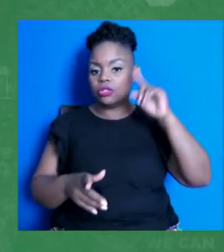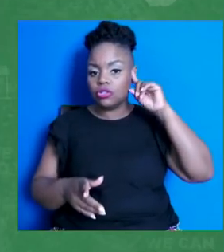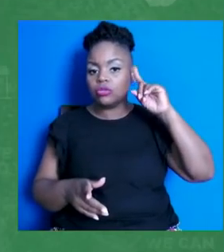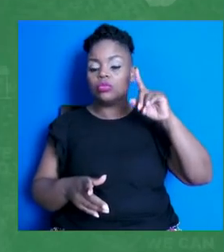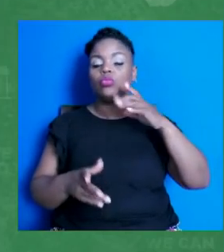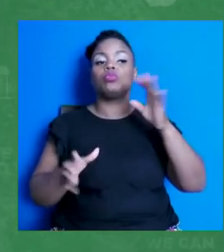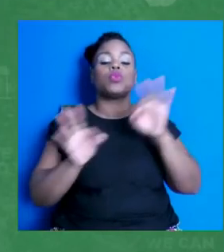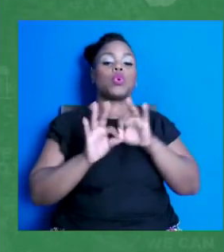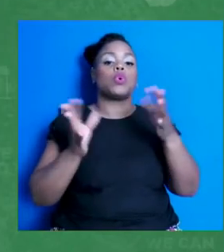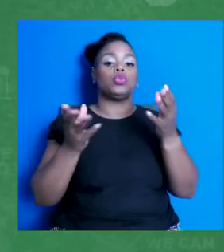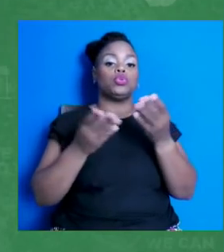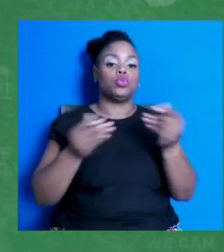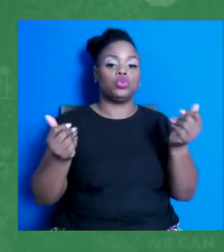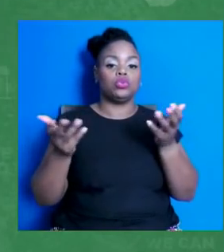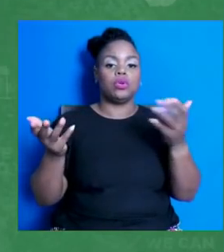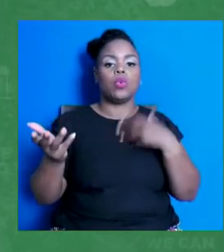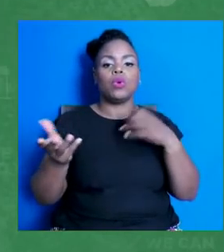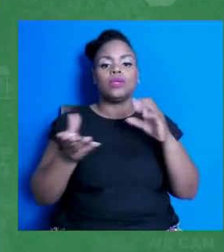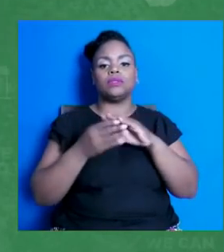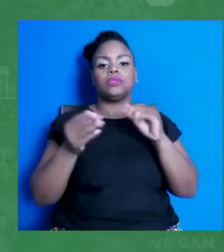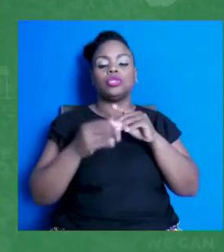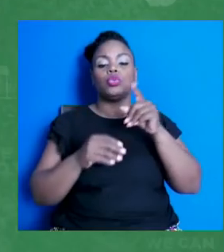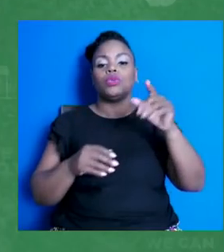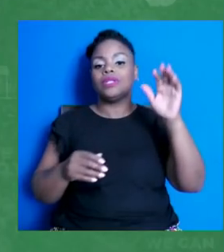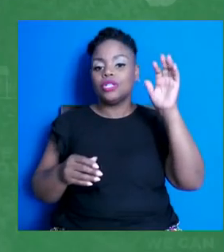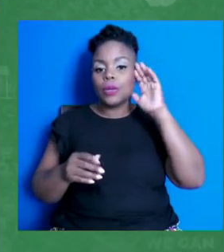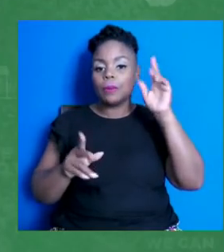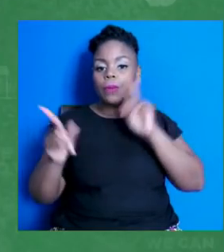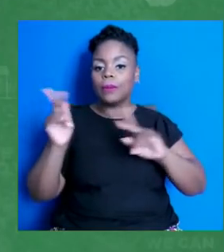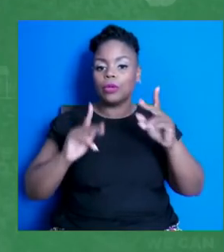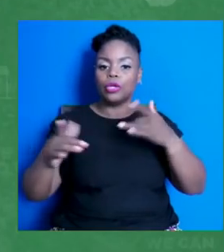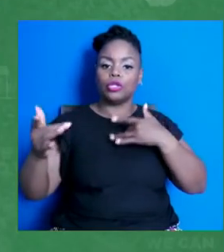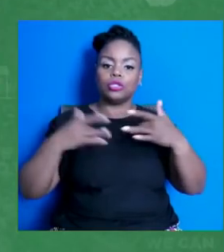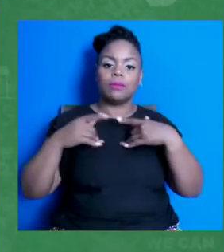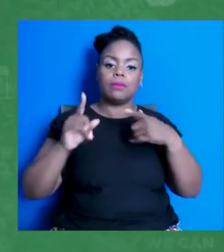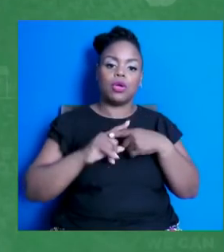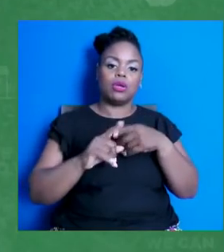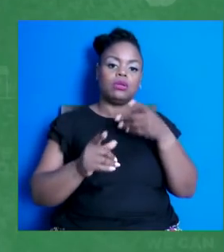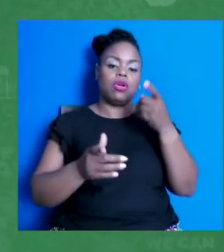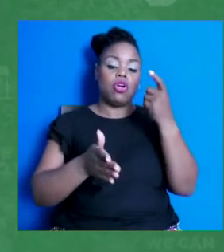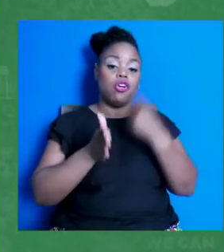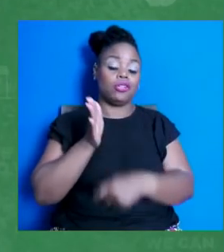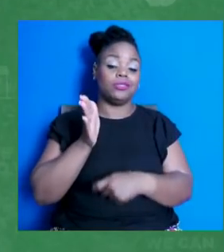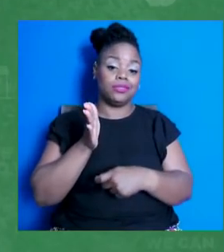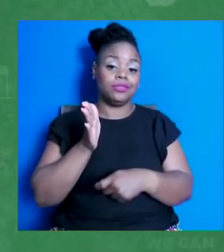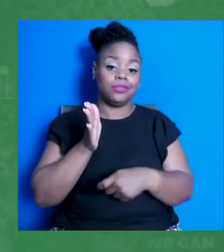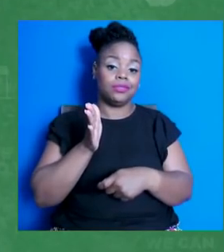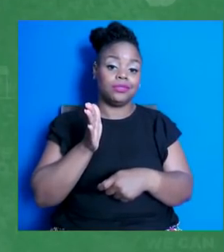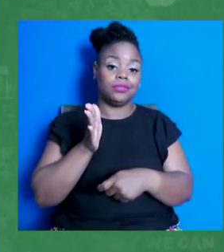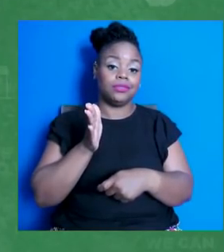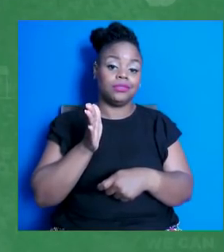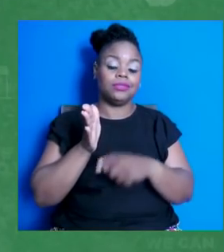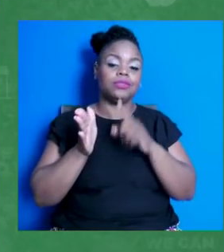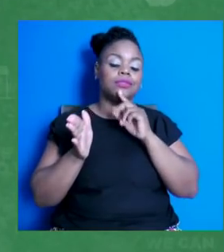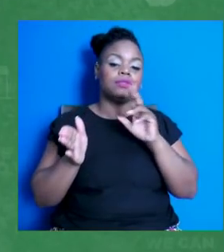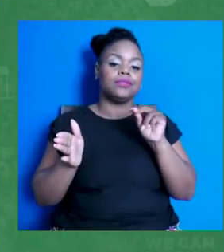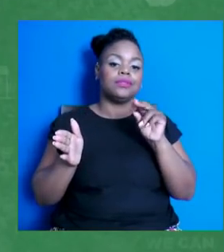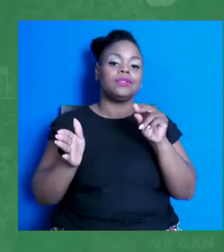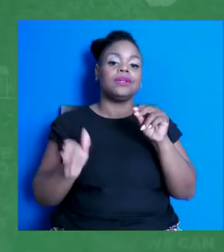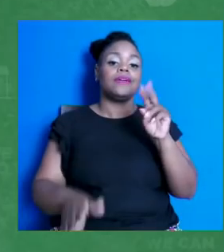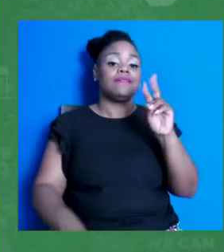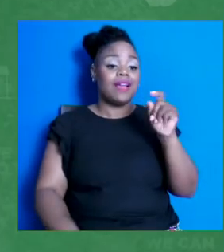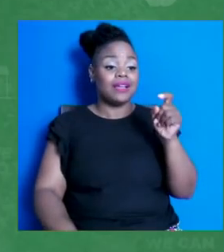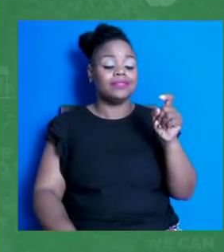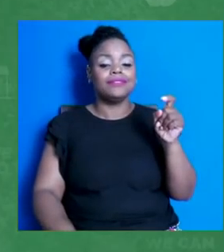we hear a lot about people being concerned about the cost of the vaccines. You can share that the vaccines are free for everyone and at no